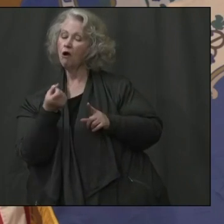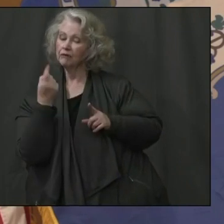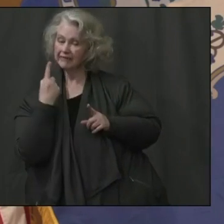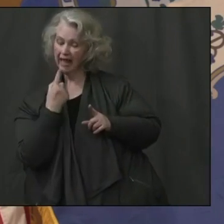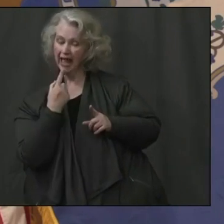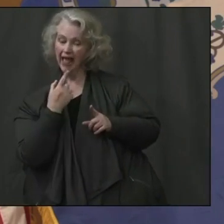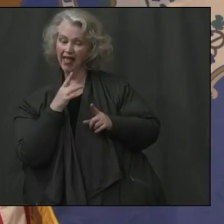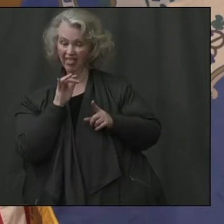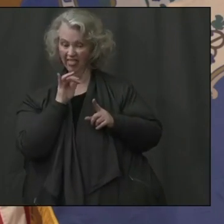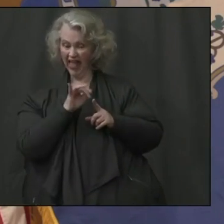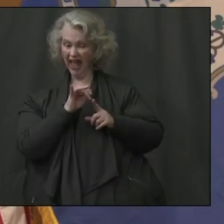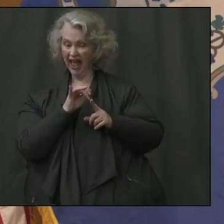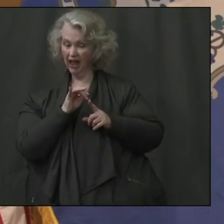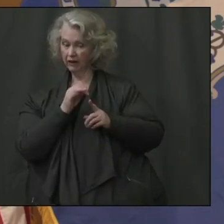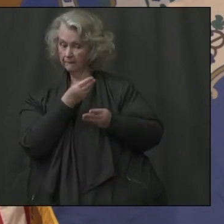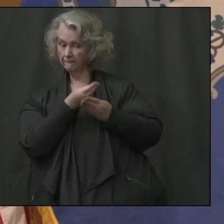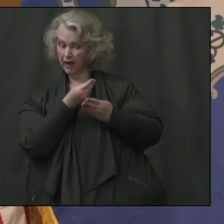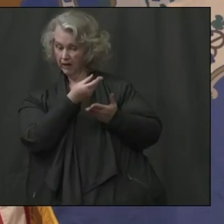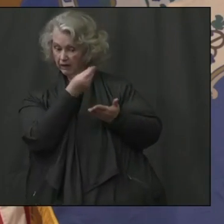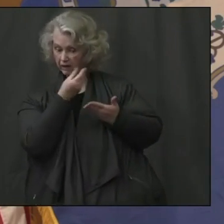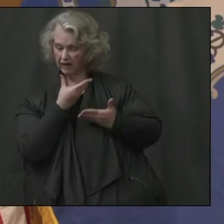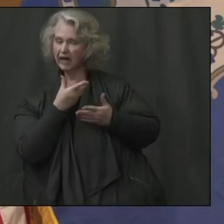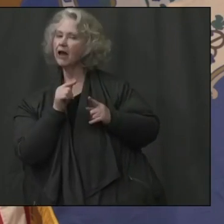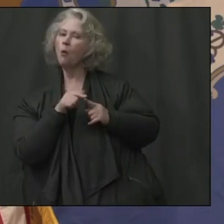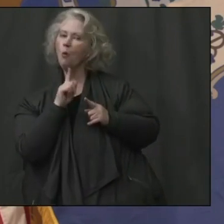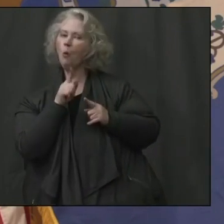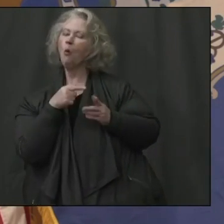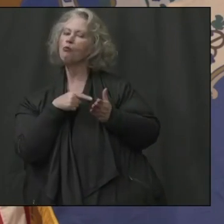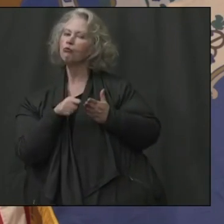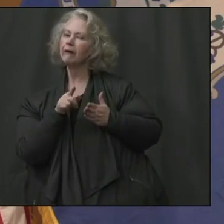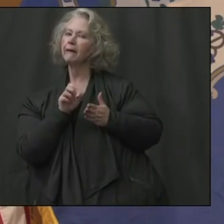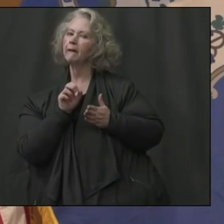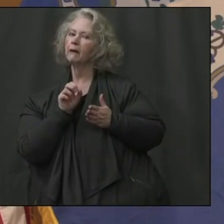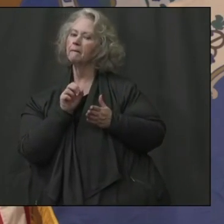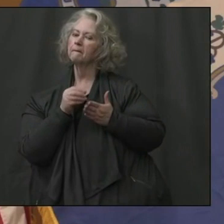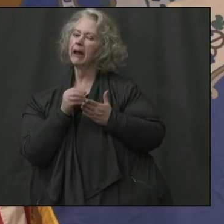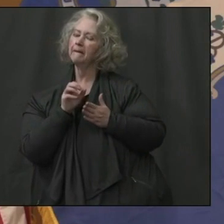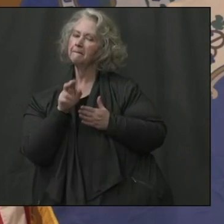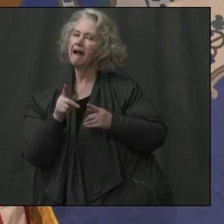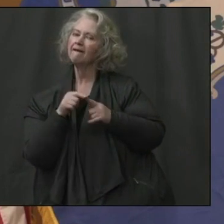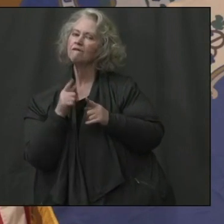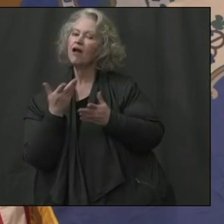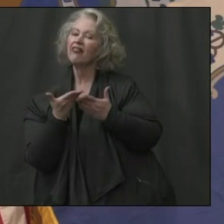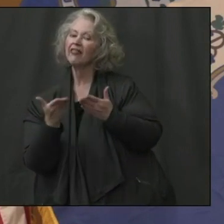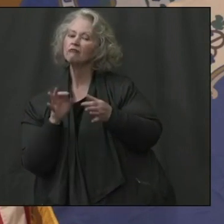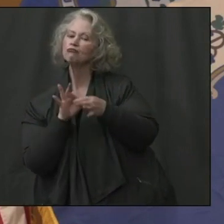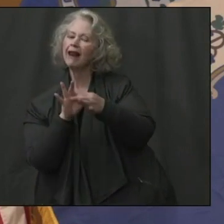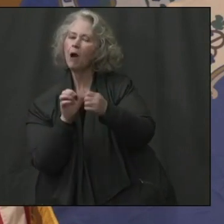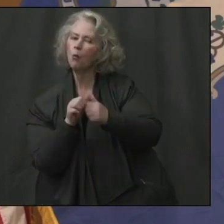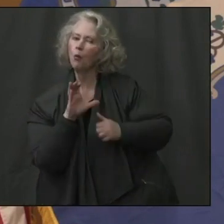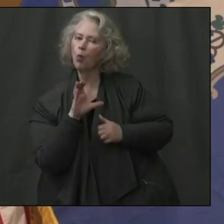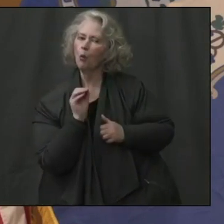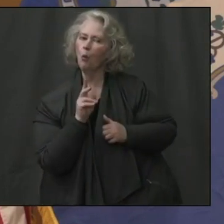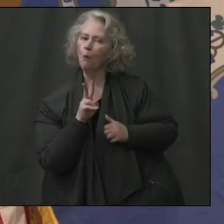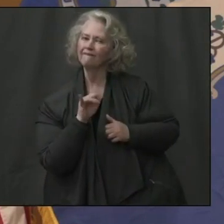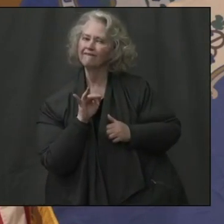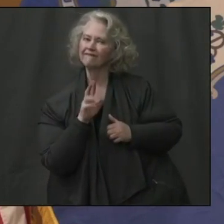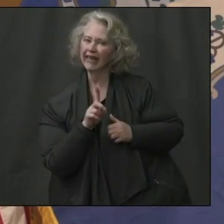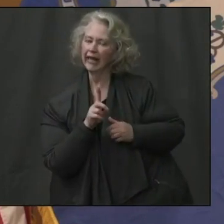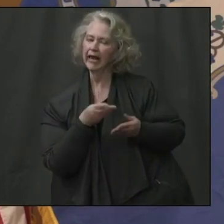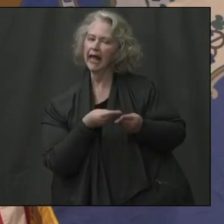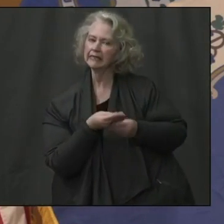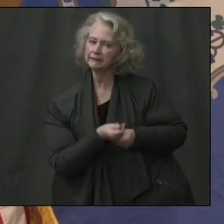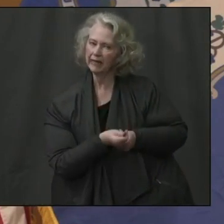provide the specific guidance is that only reimburses for COVID related expenses. And it has to be an increased